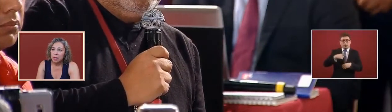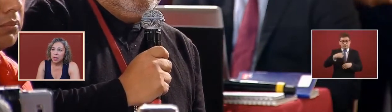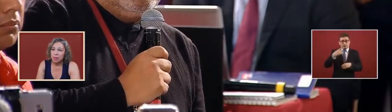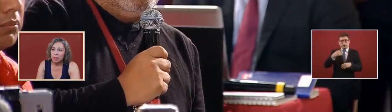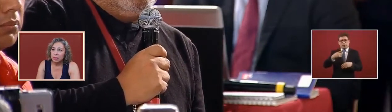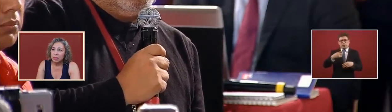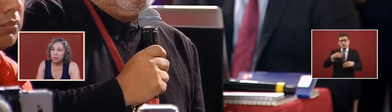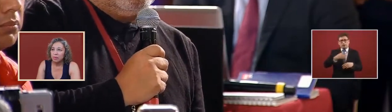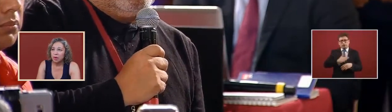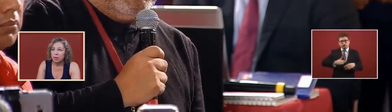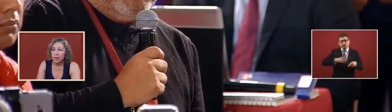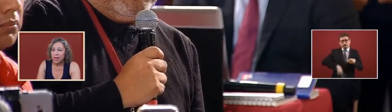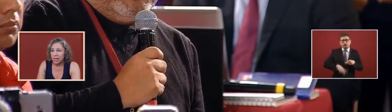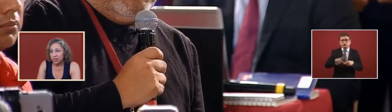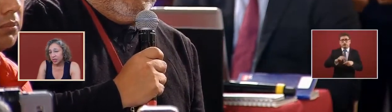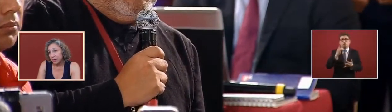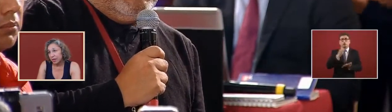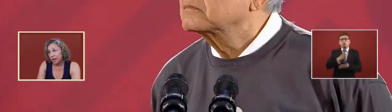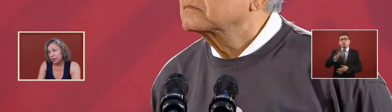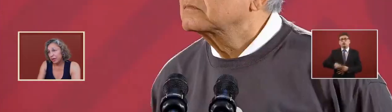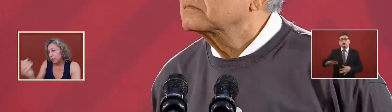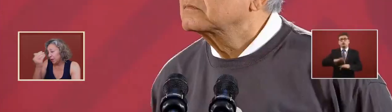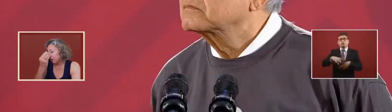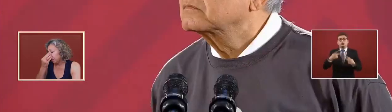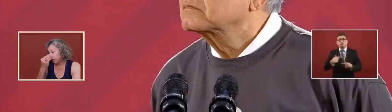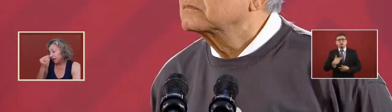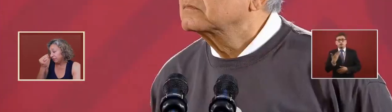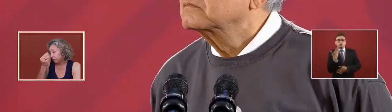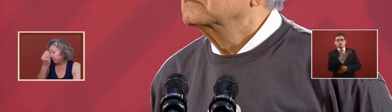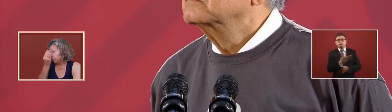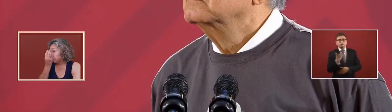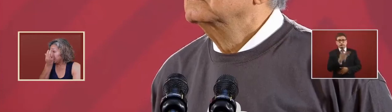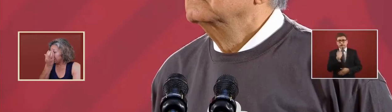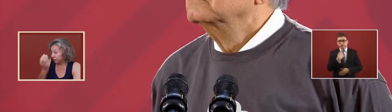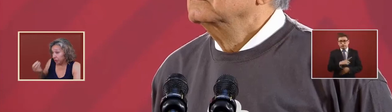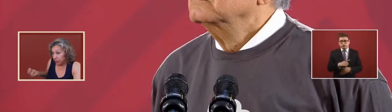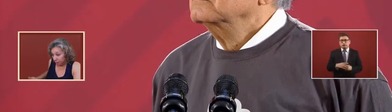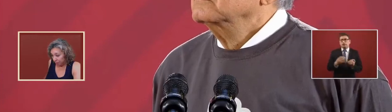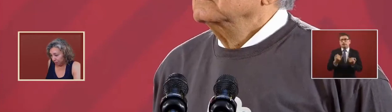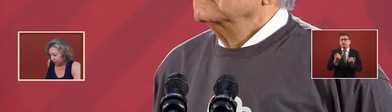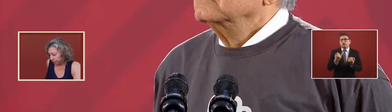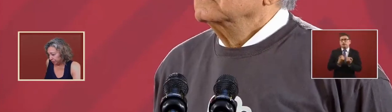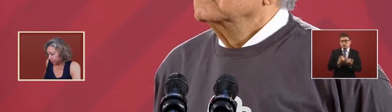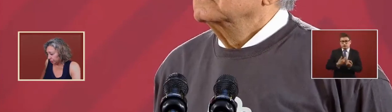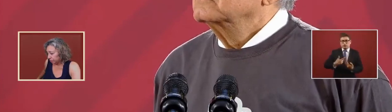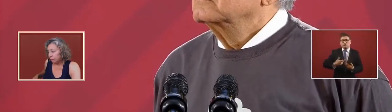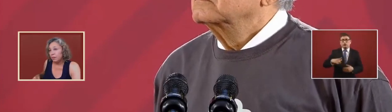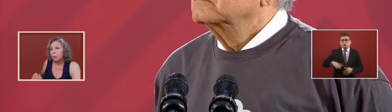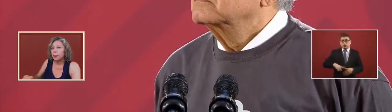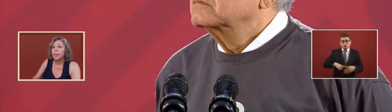the president would not be able to revoke the mandation that it would have to be a petition from the people